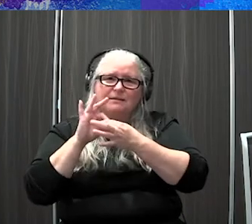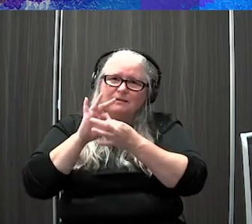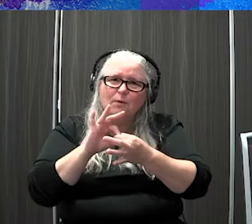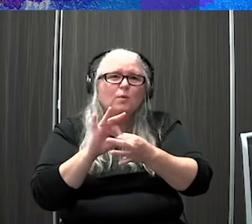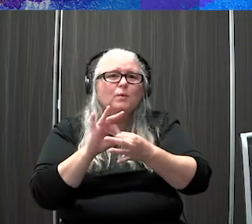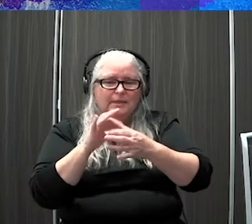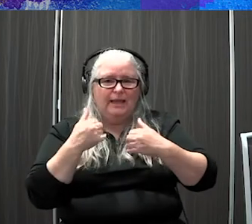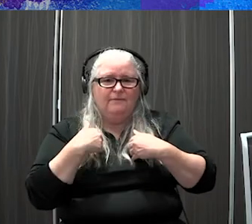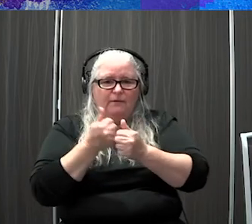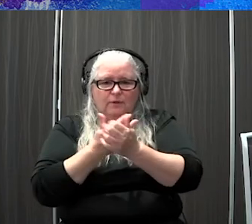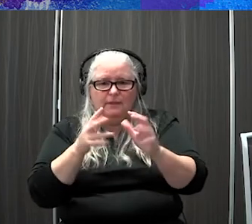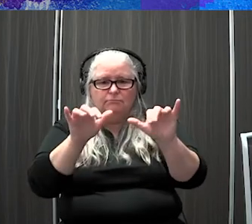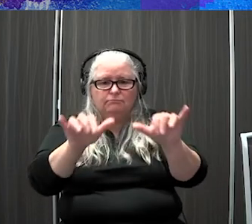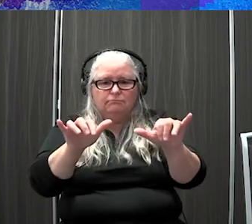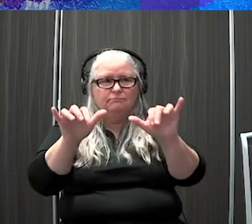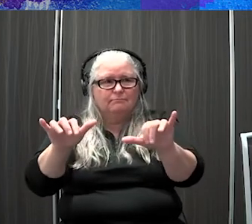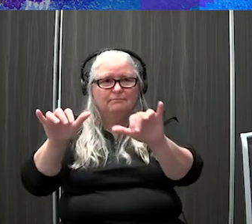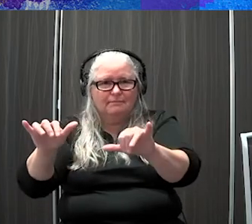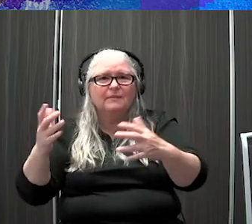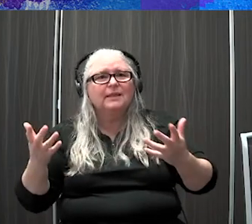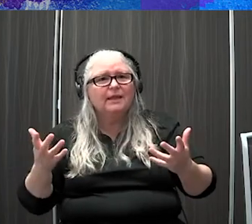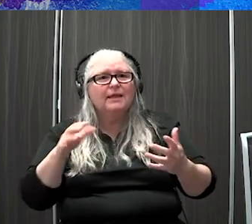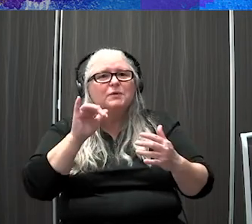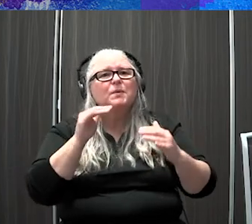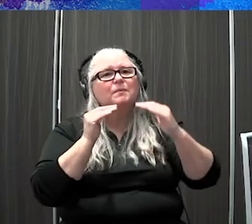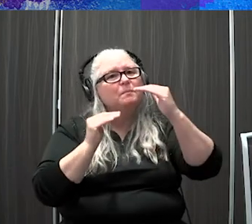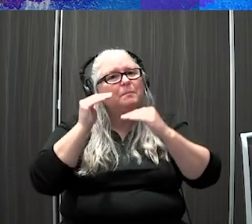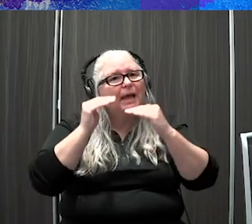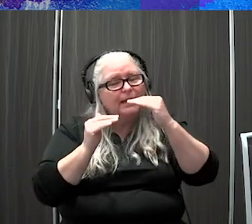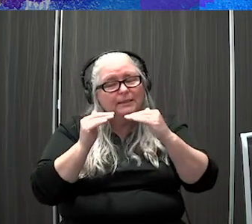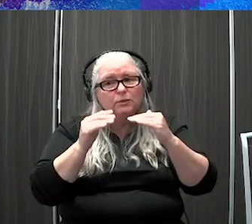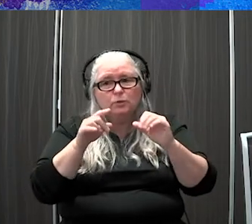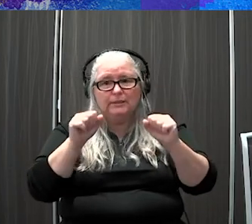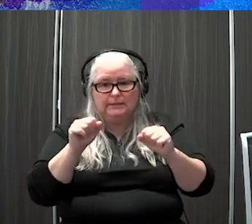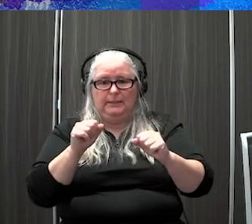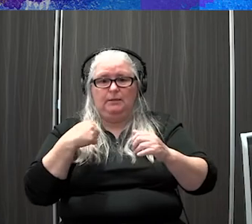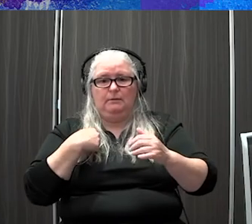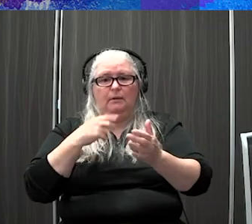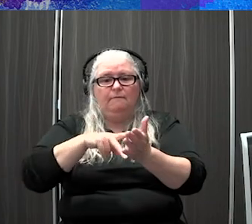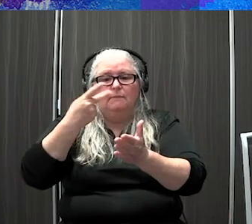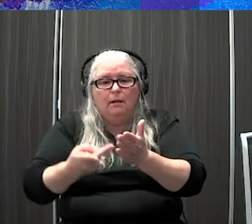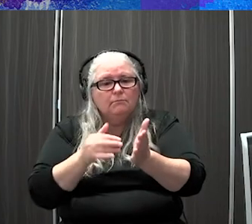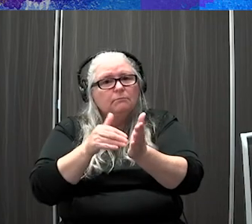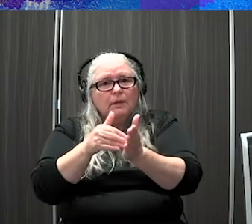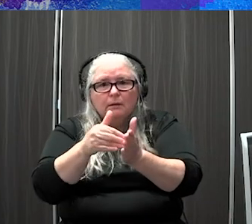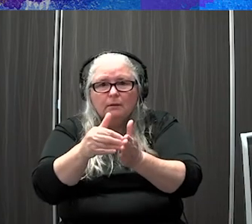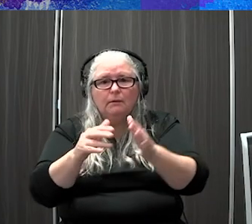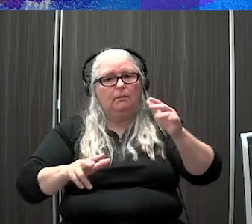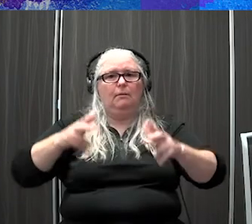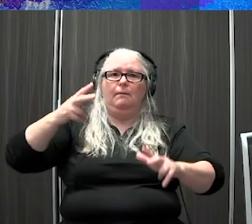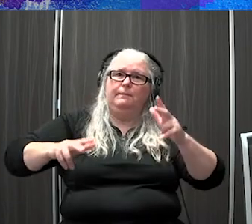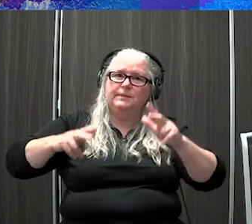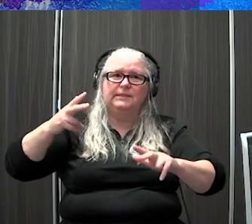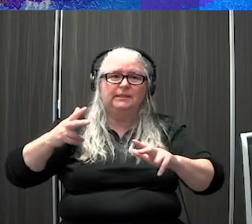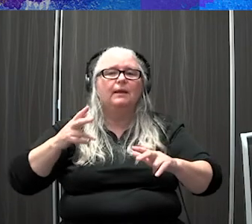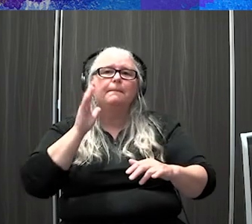So just to go over the balance issues, we'll often see unsteadiness, falling, clumsiness. Our parents